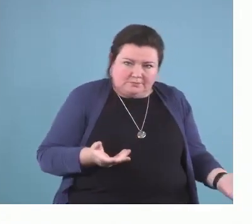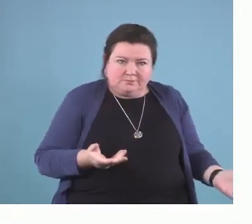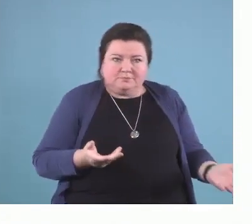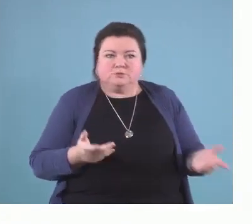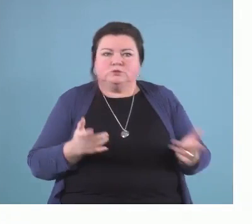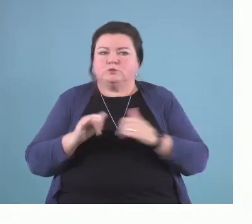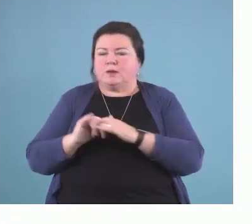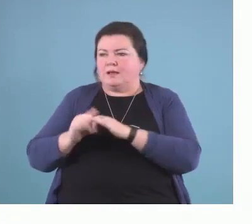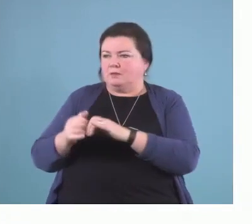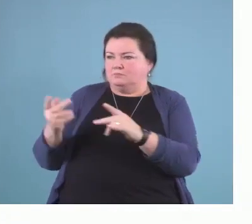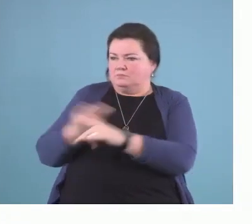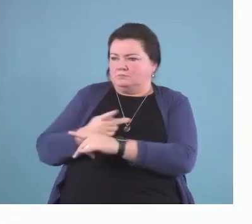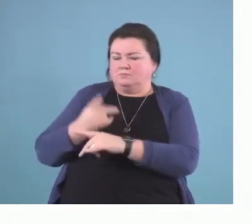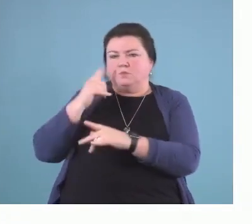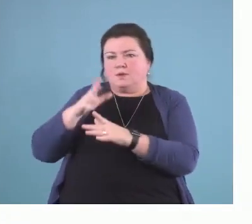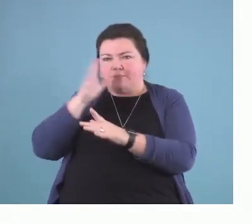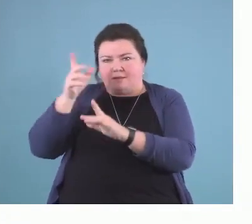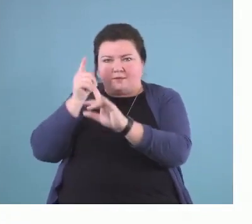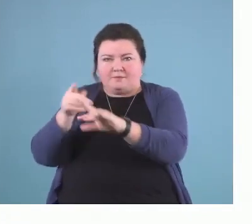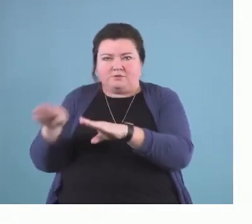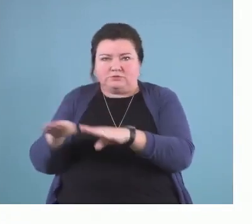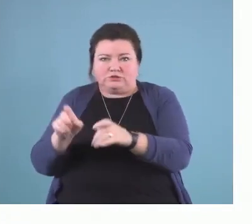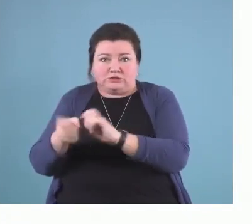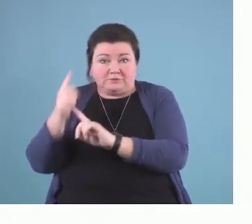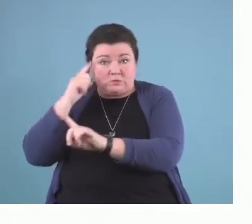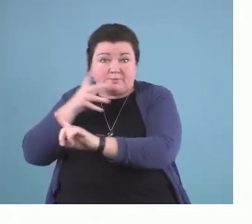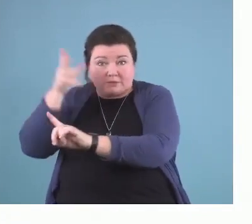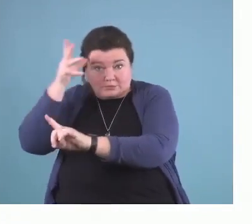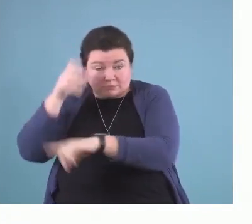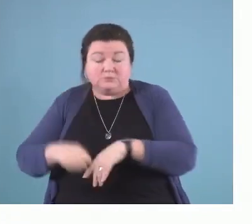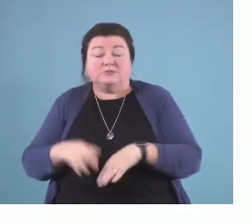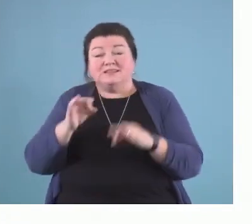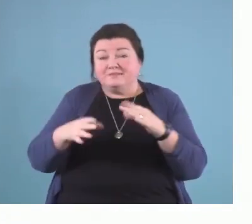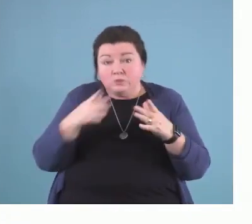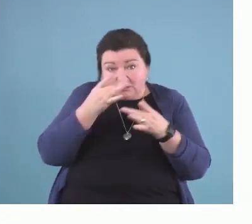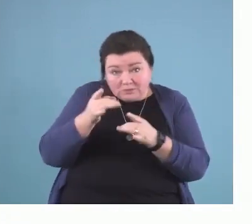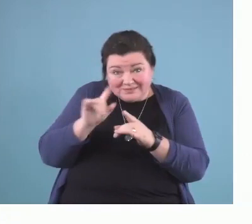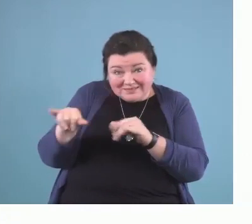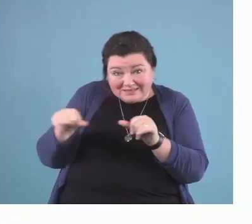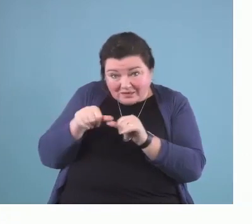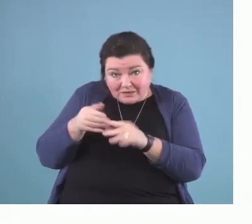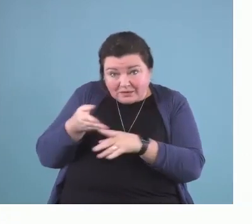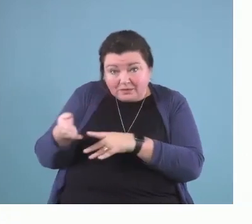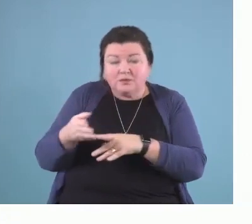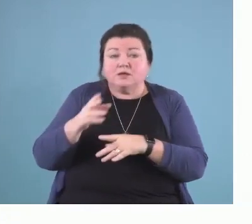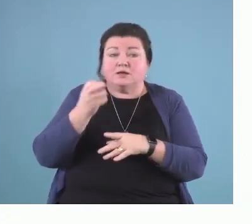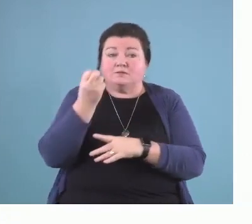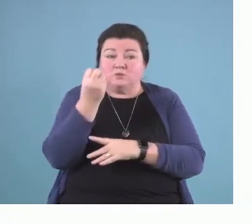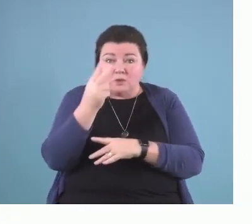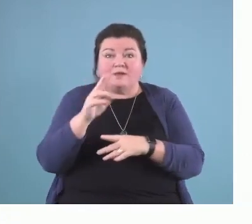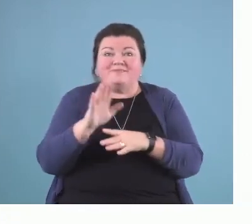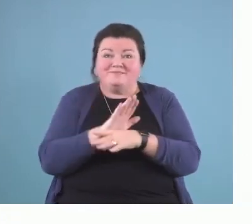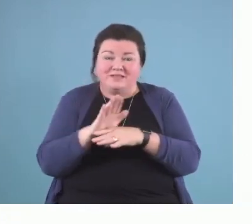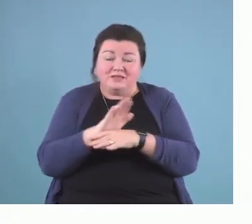change for parents. So, if any of you are interested in this, you'll find all of this 12 video series